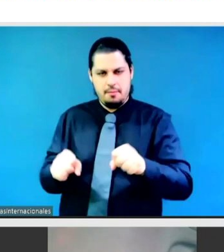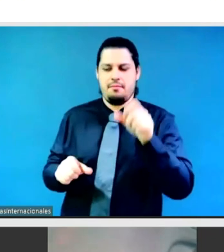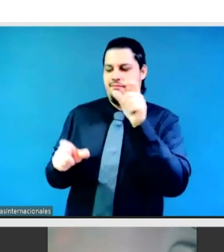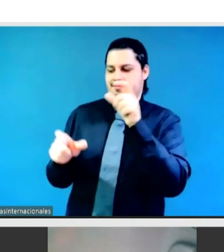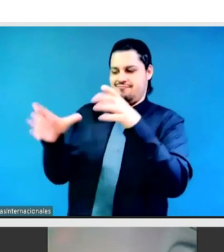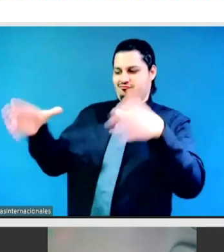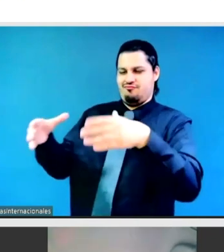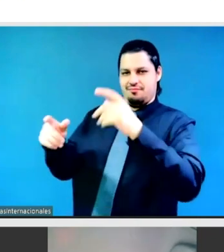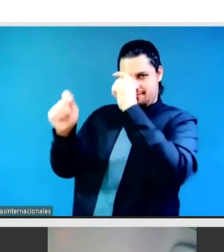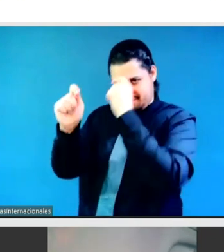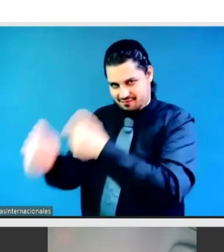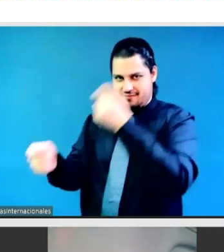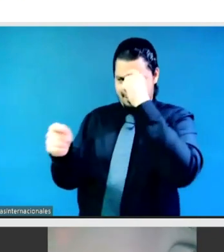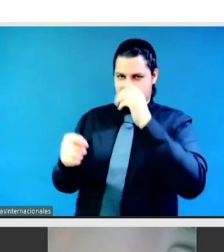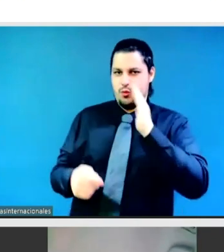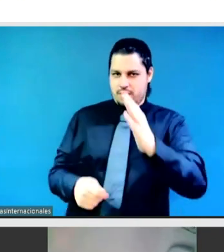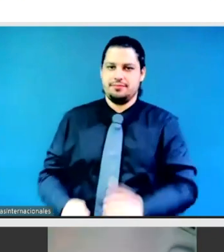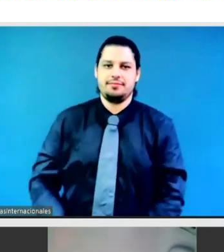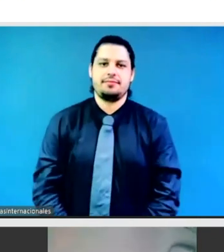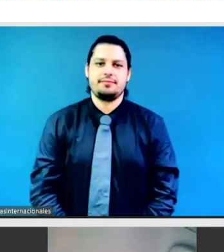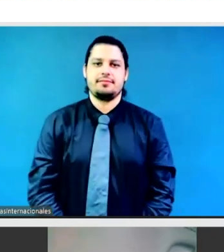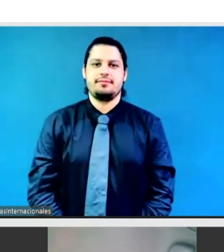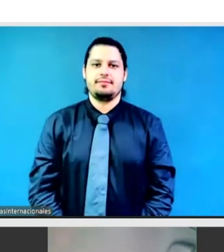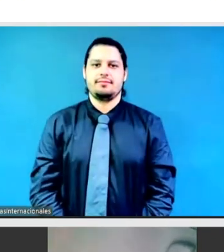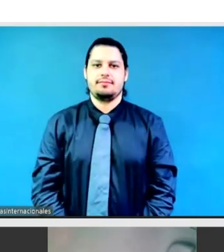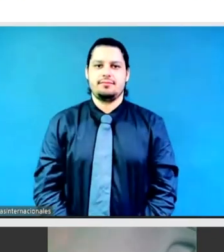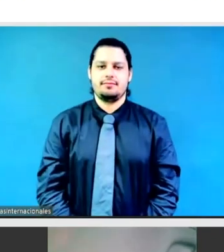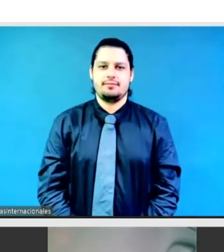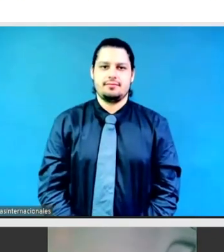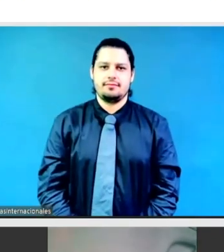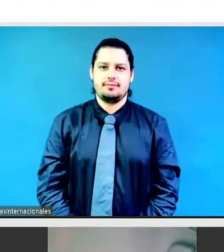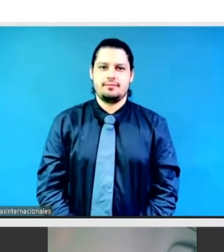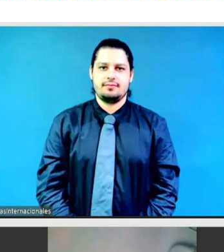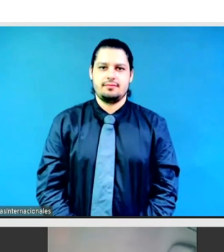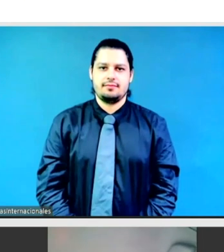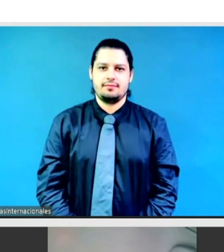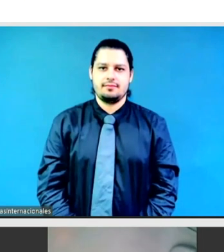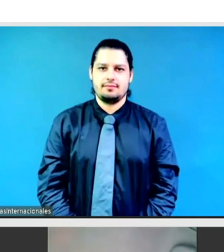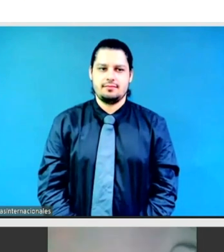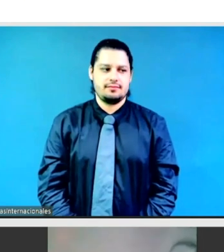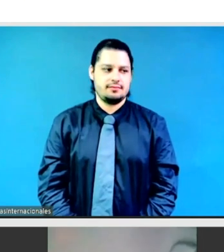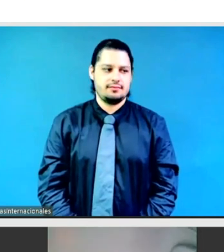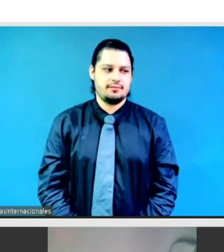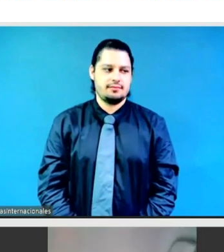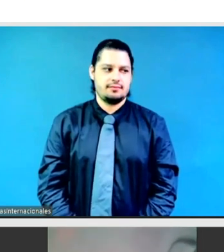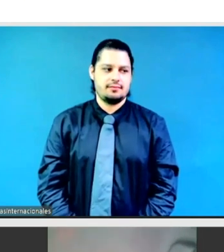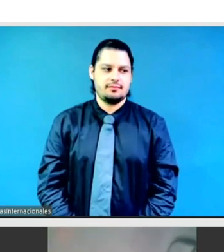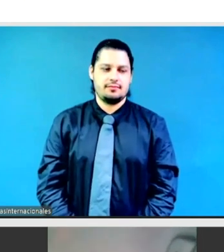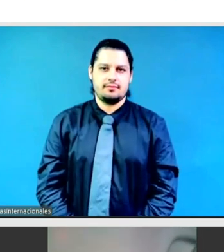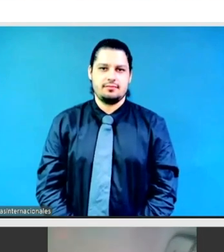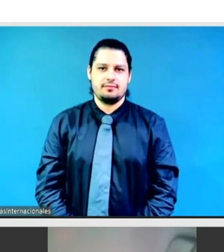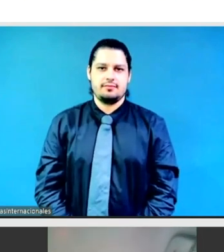movements and organizations that see financial legal as well as policy and practice feminist